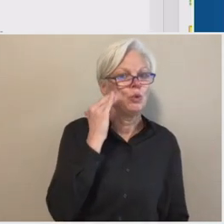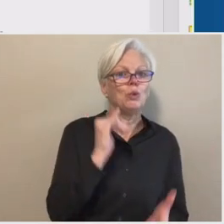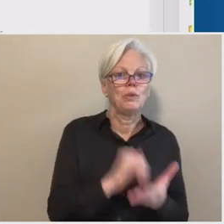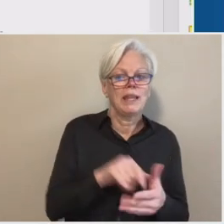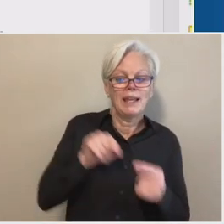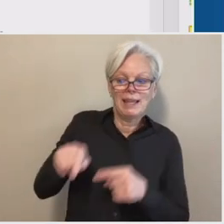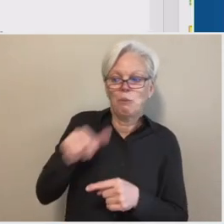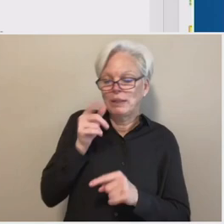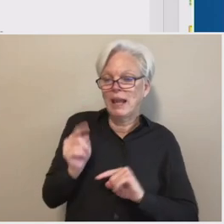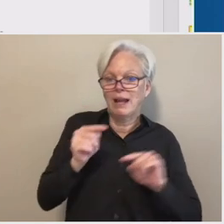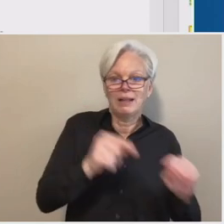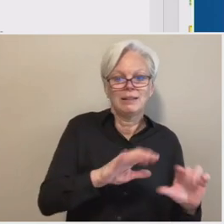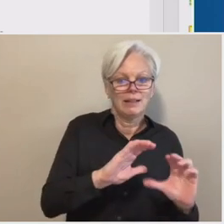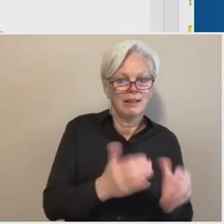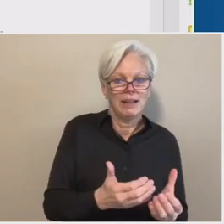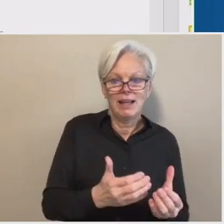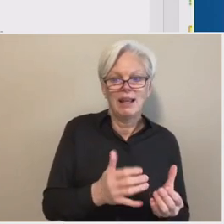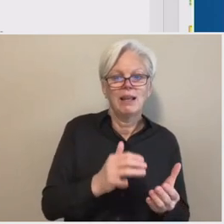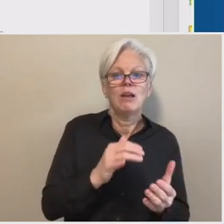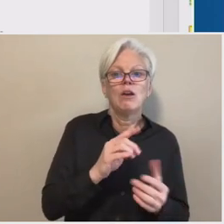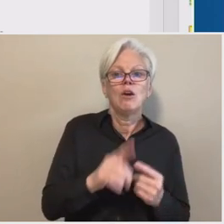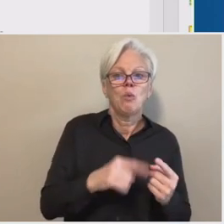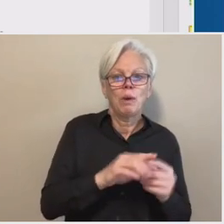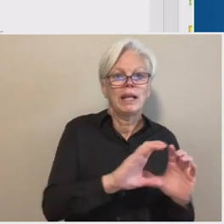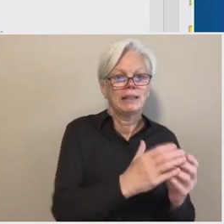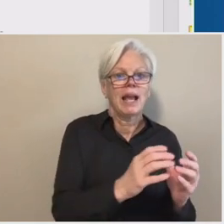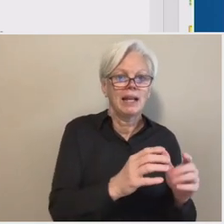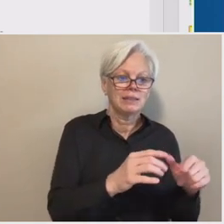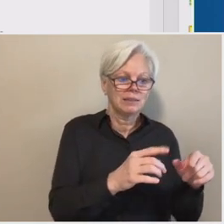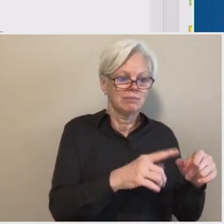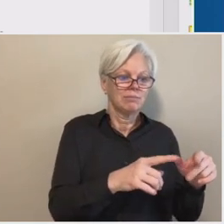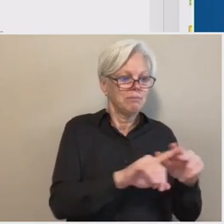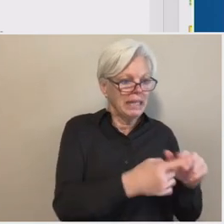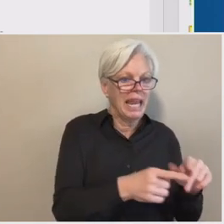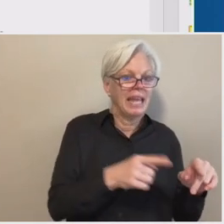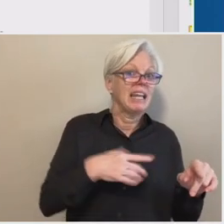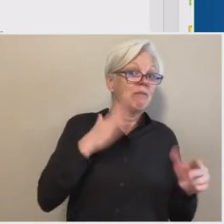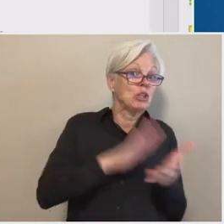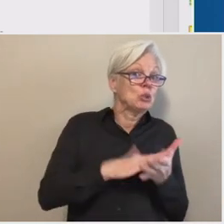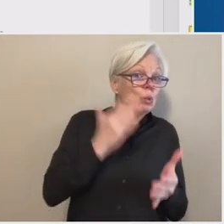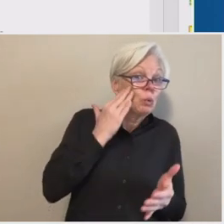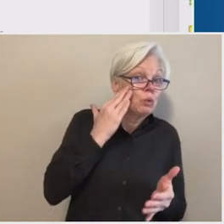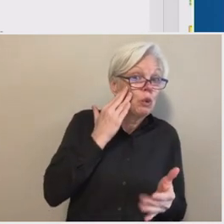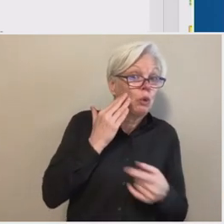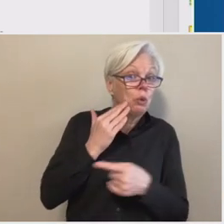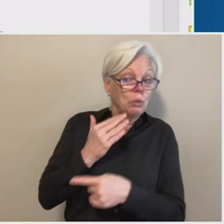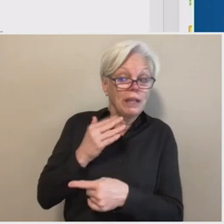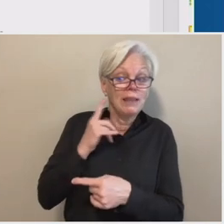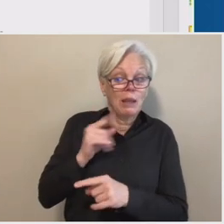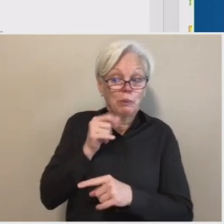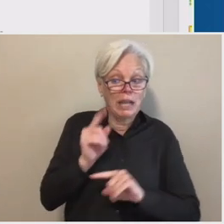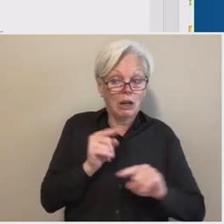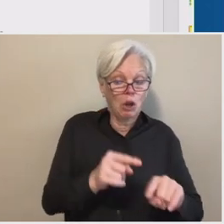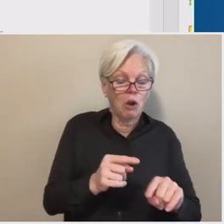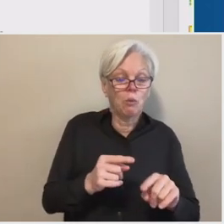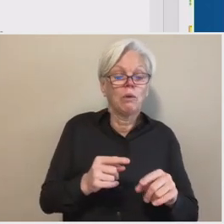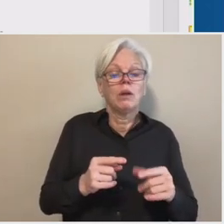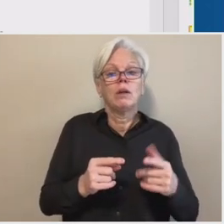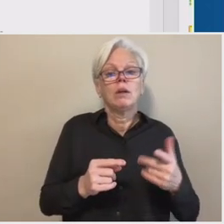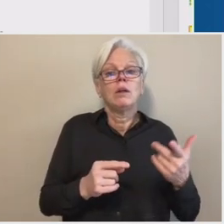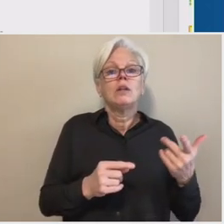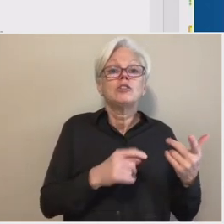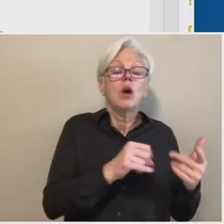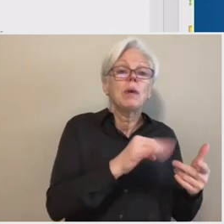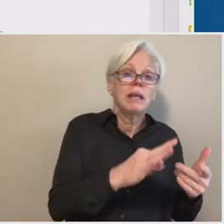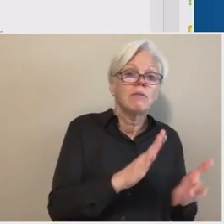that, uh, that, uh, that, stuff, that classes began. Um, so if the school was not aware, uh, and should not have been aware of the student,